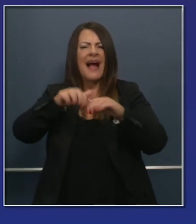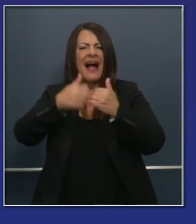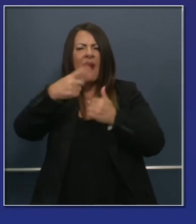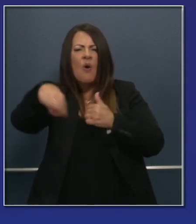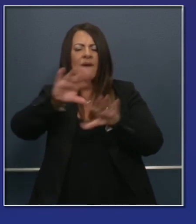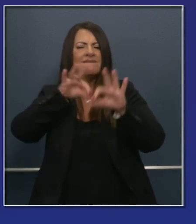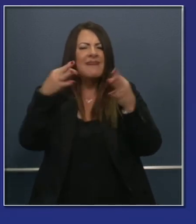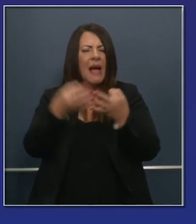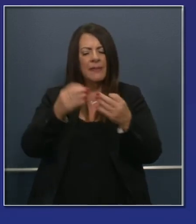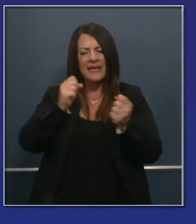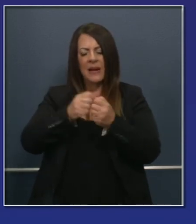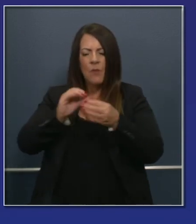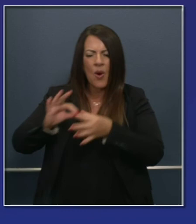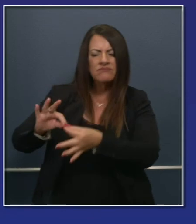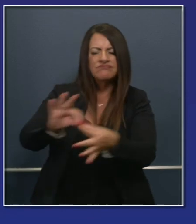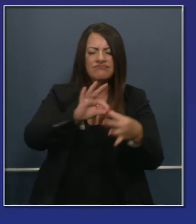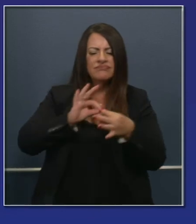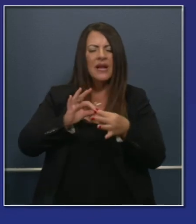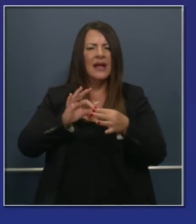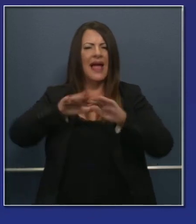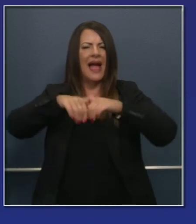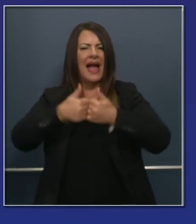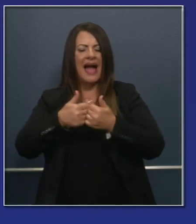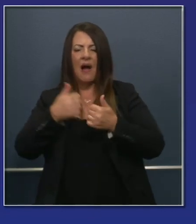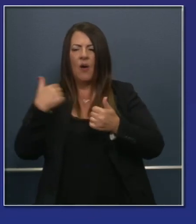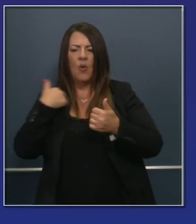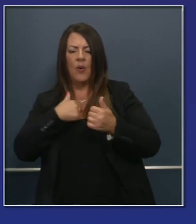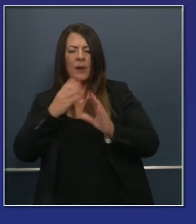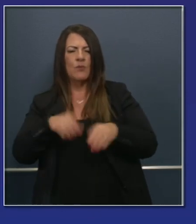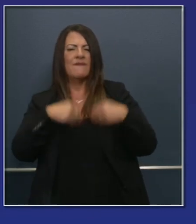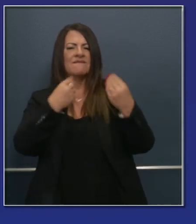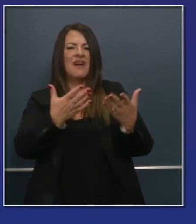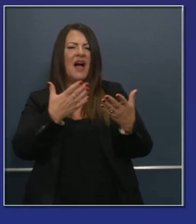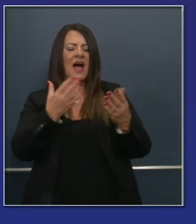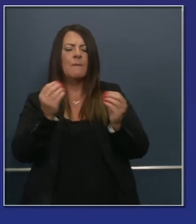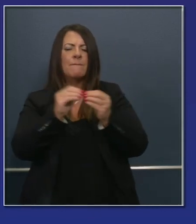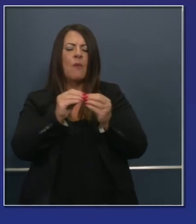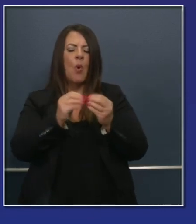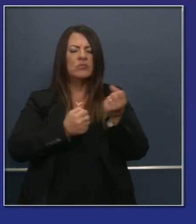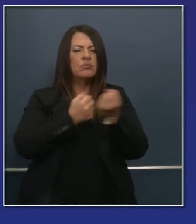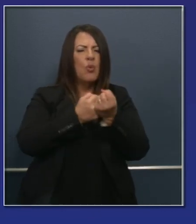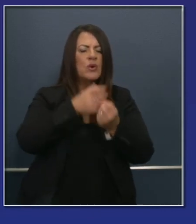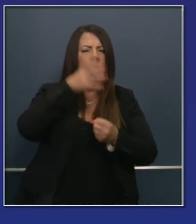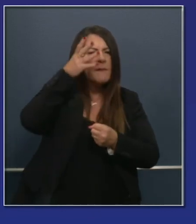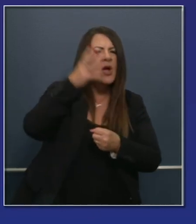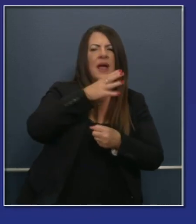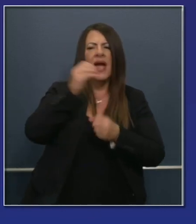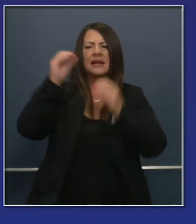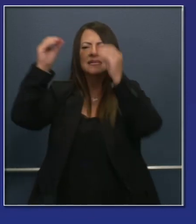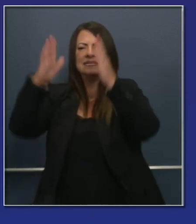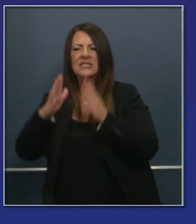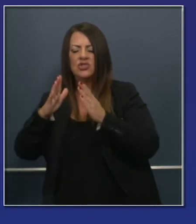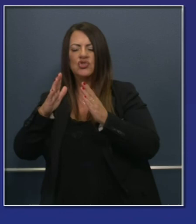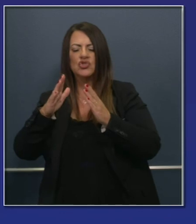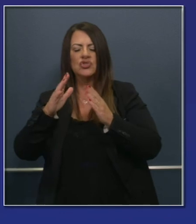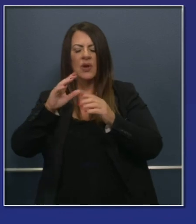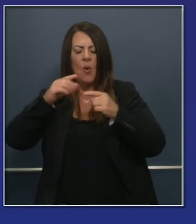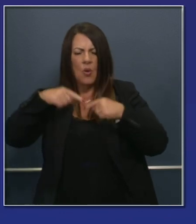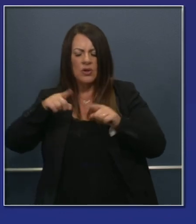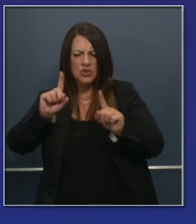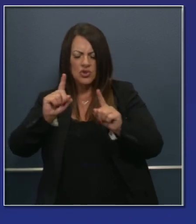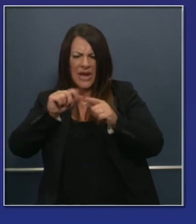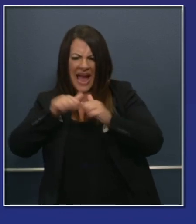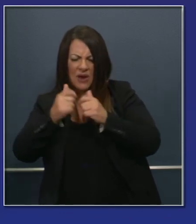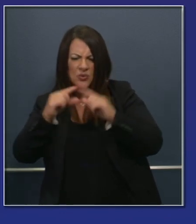engagement work and providing more professional development for educators on how to do distance learning at a high level. The Department of